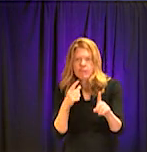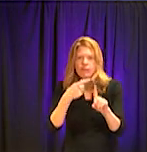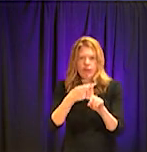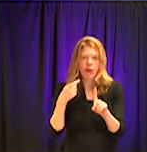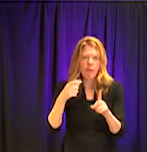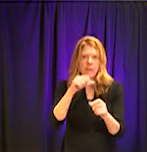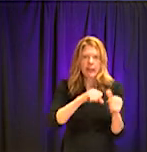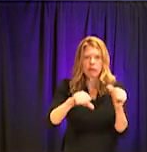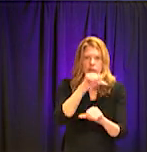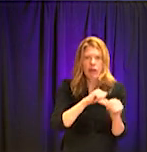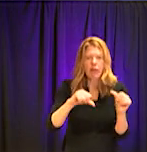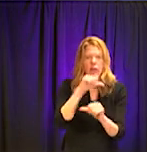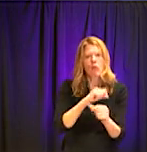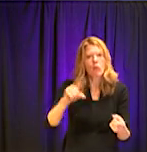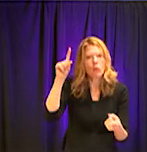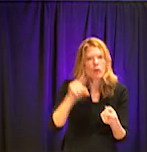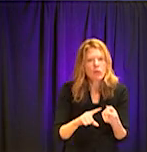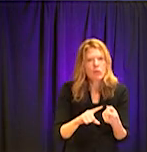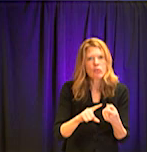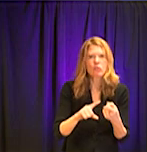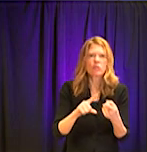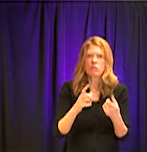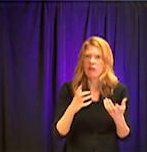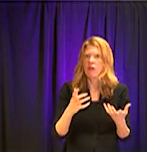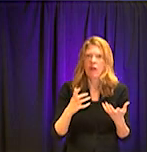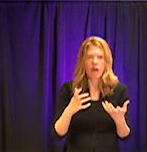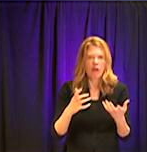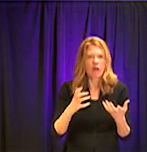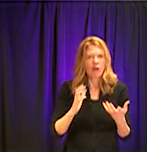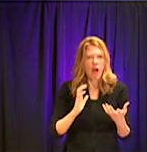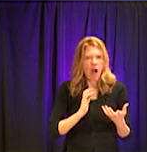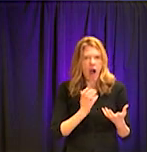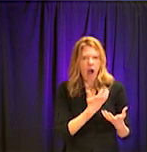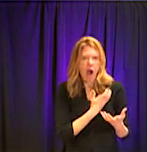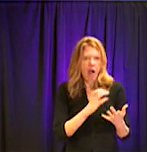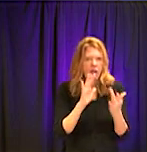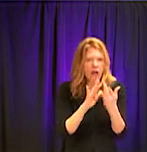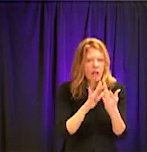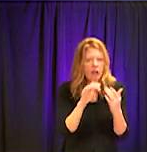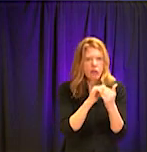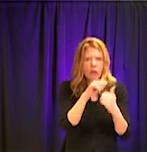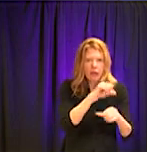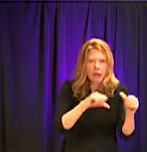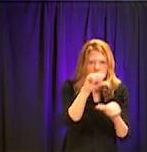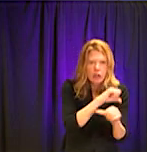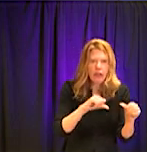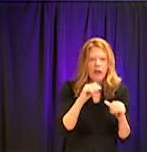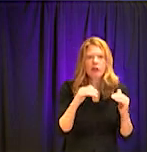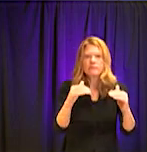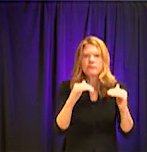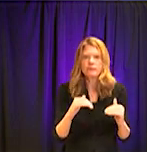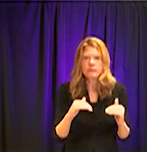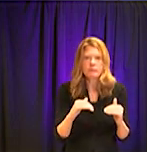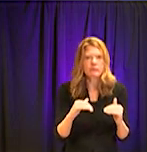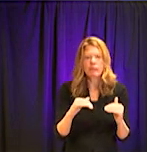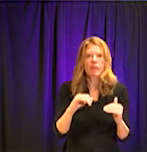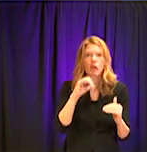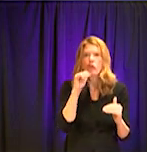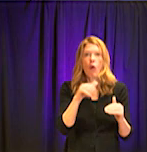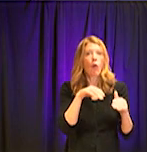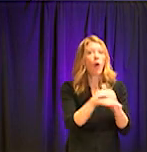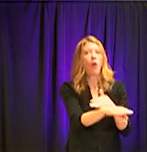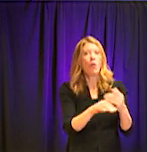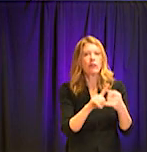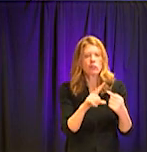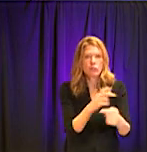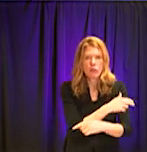um, seek medical care if you need to, certainly consult with your physician. And then when they advise you to go home and, and isolate